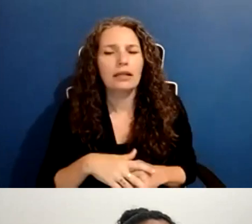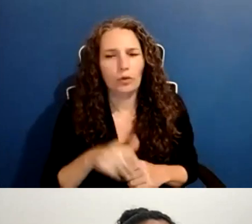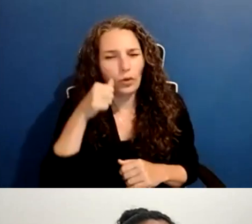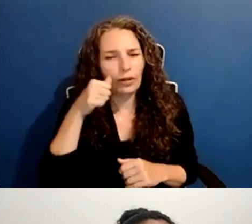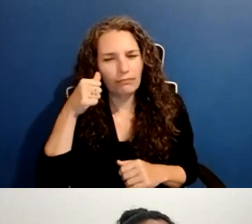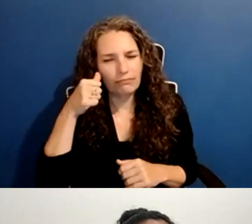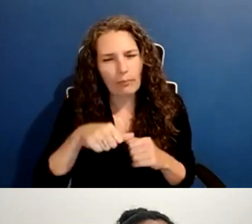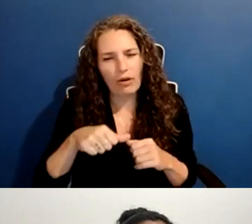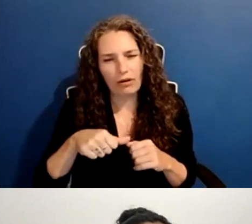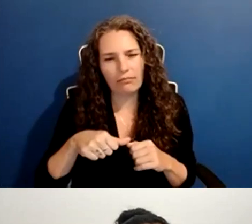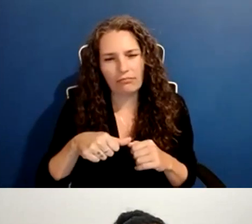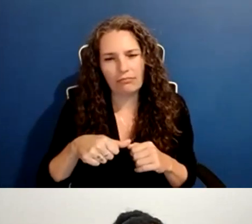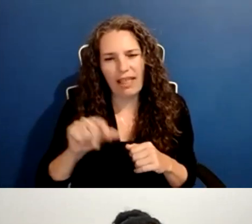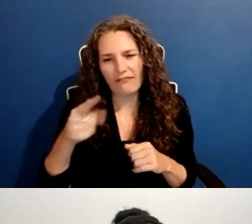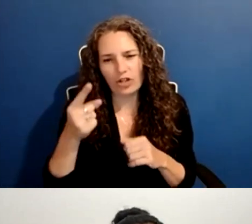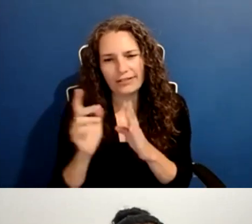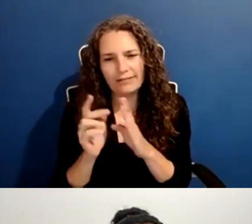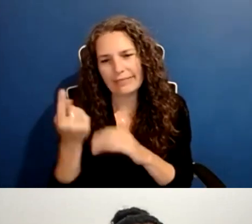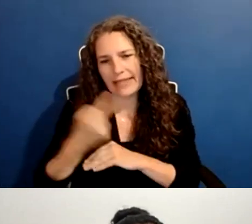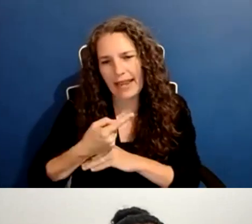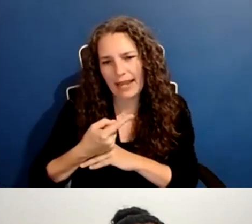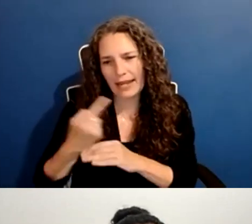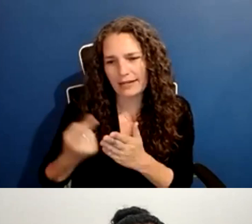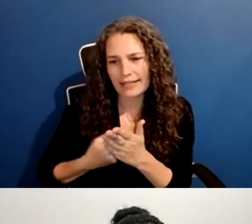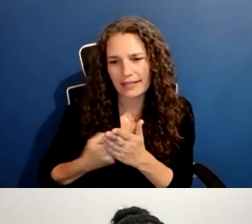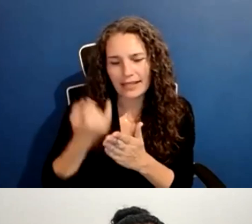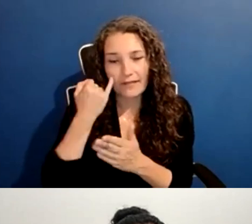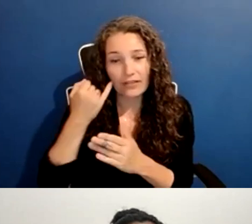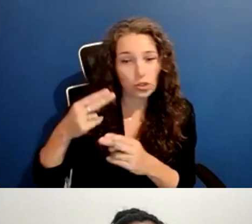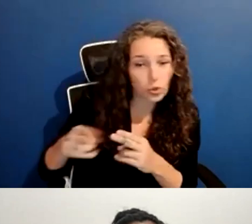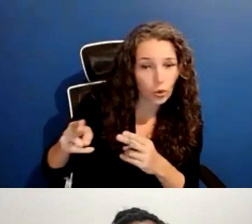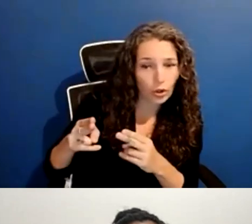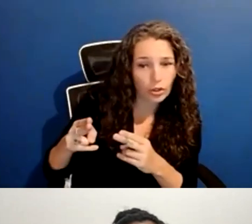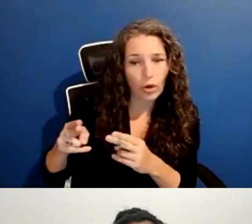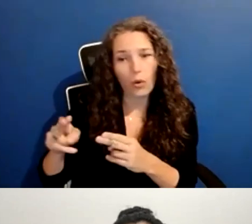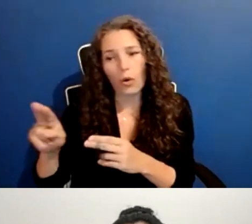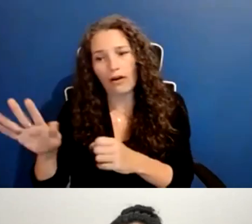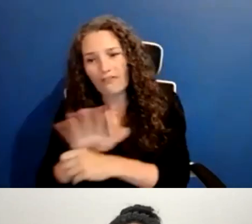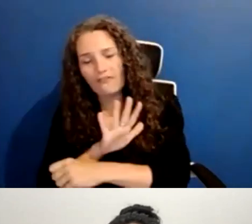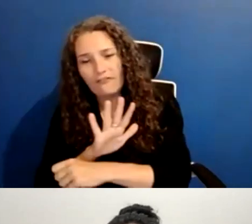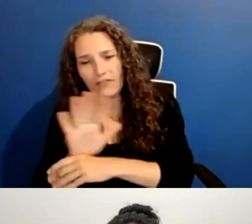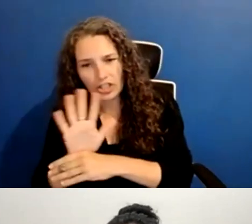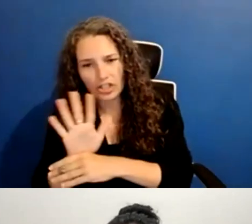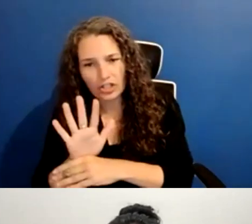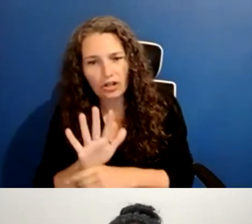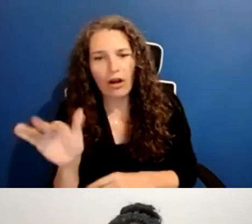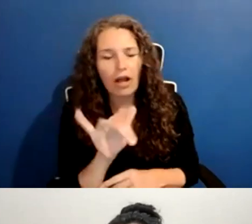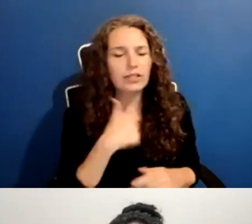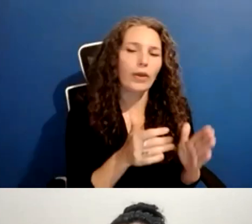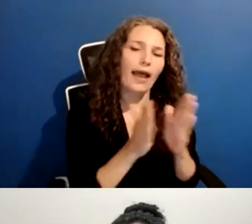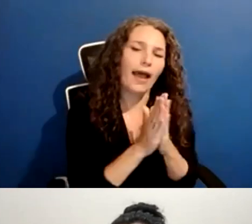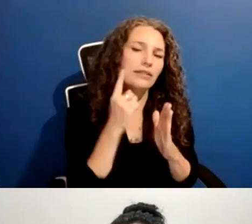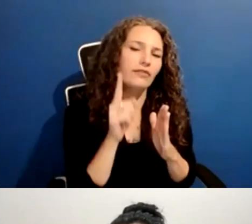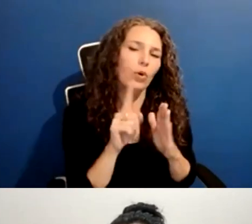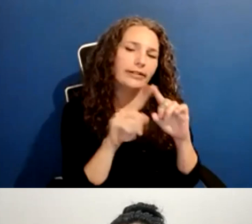um, whether it's a short or a feature that you want to make. Um, we will ask for some basic descriptors of how you would describe your project